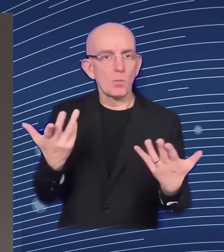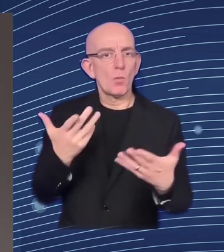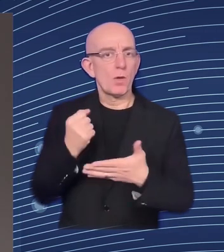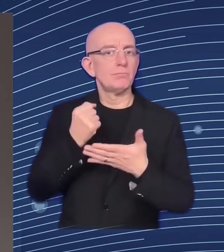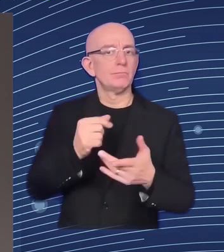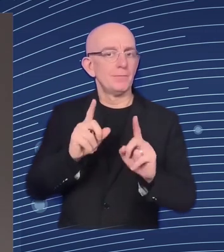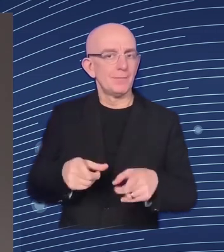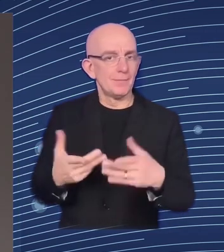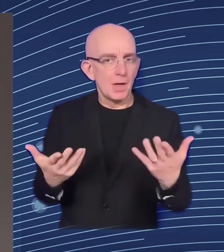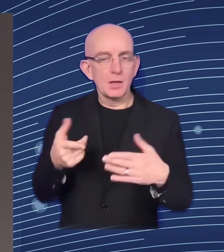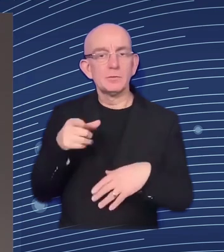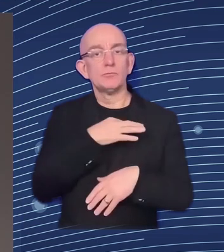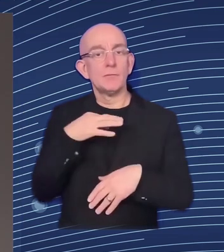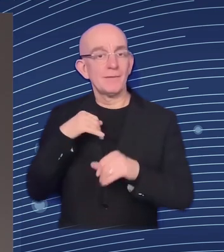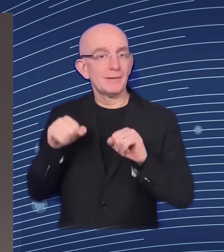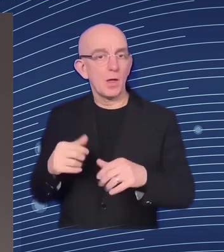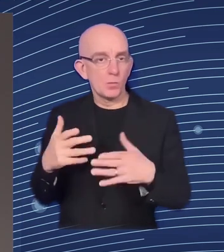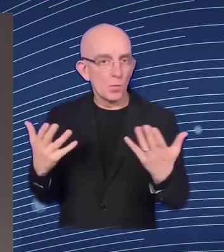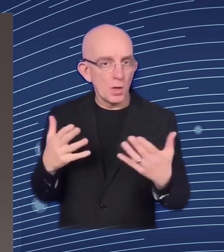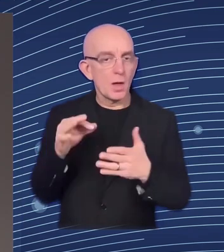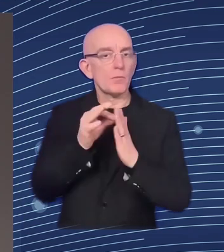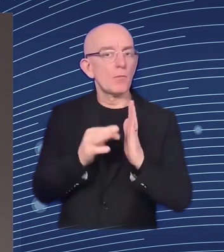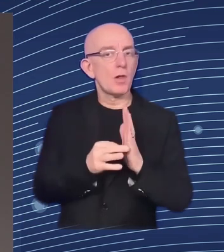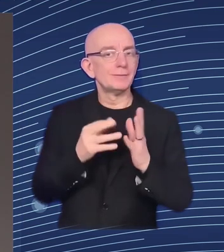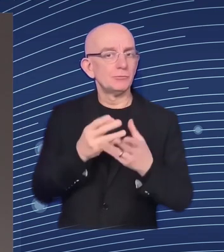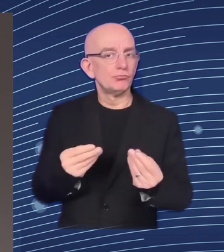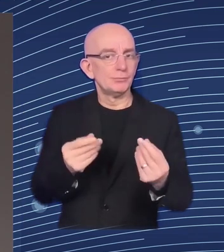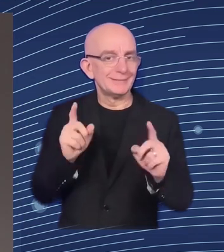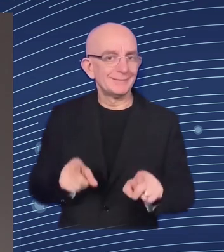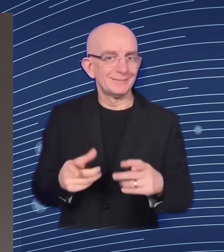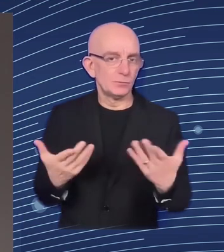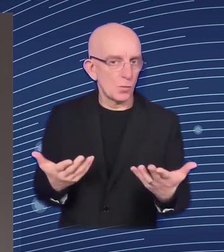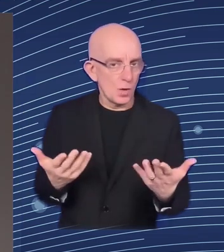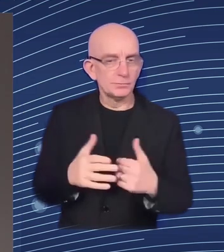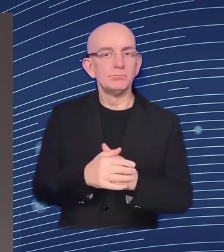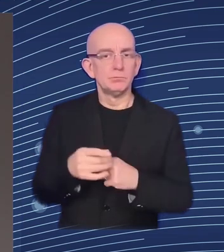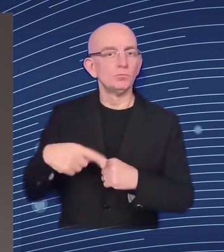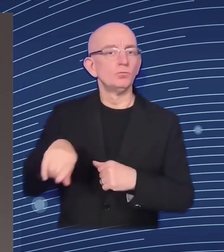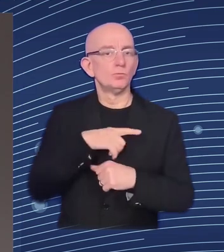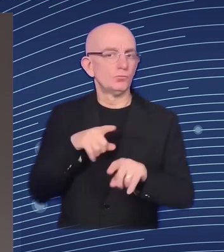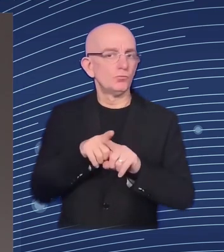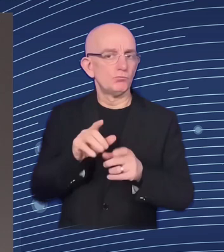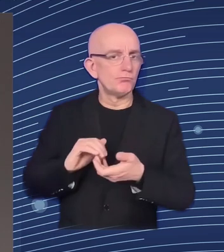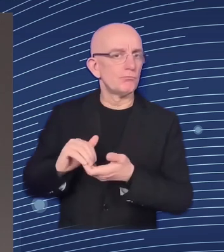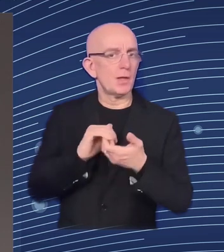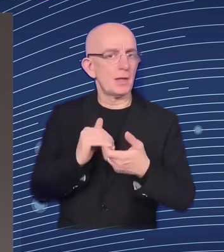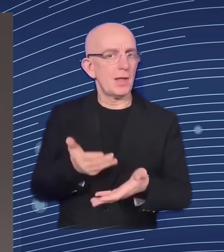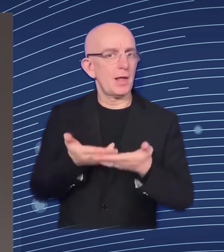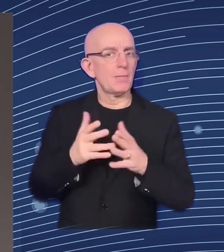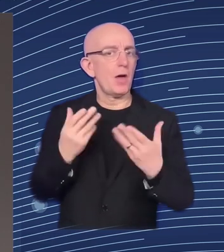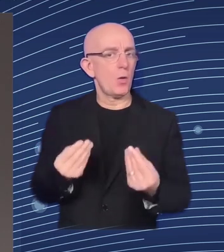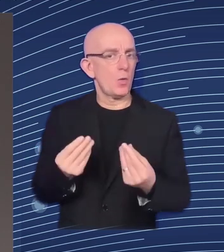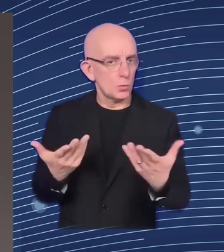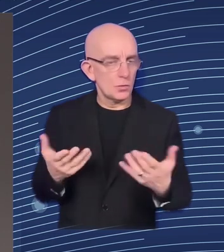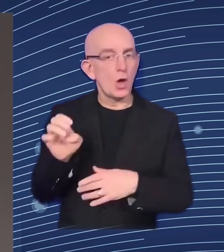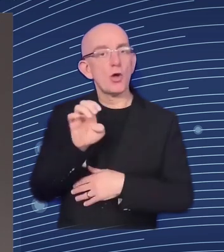other partners as well the european training foundation of course so today we have a very exciting program here that consists